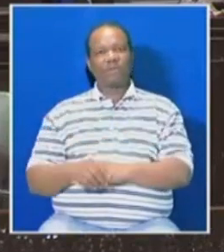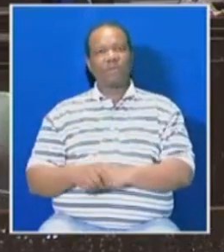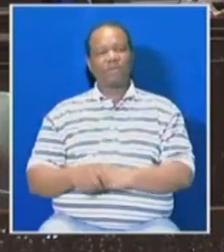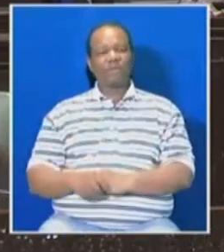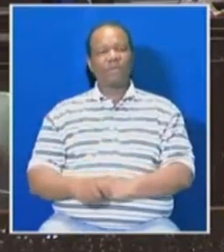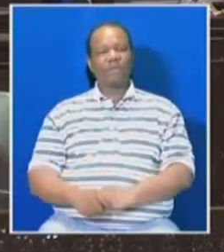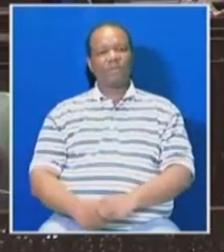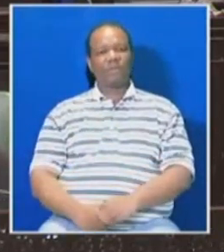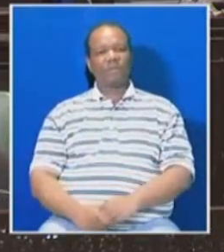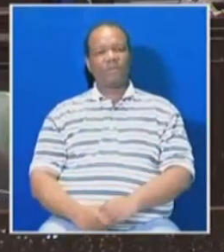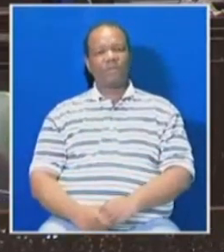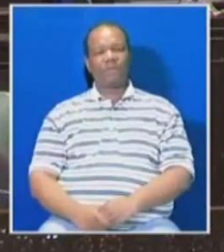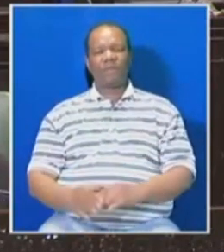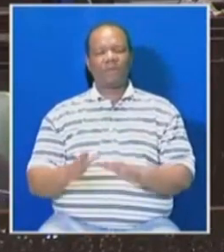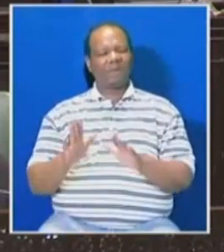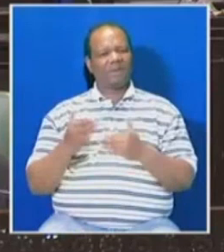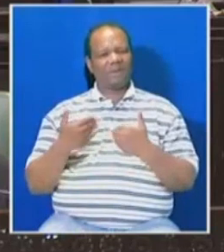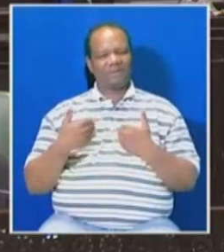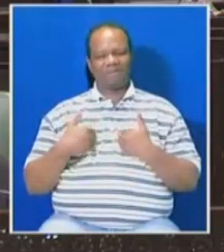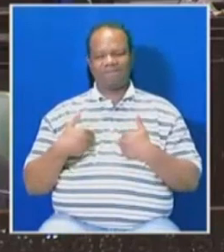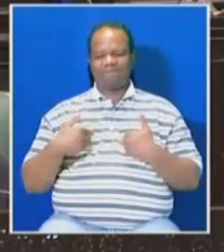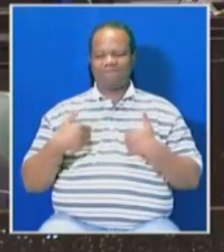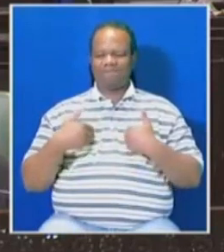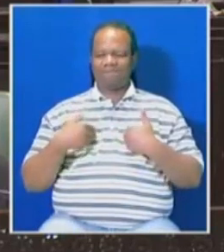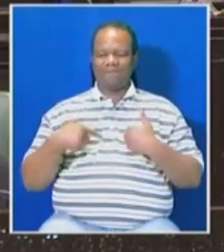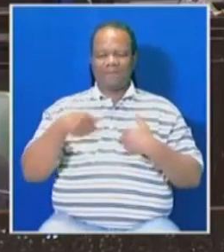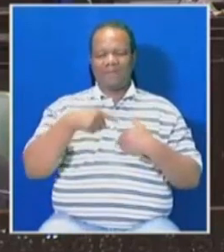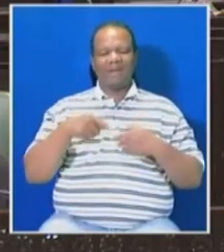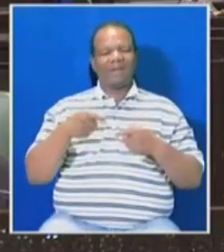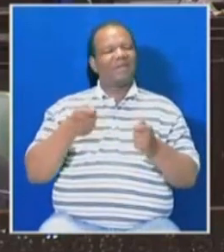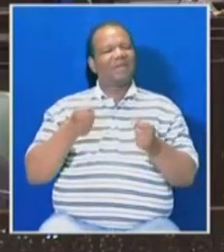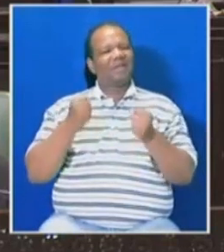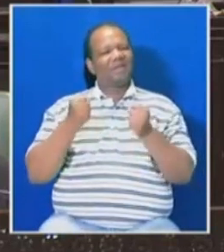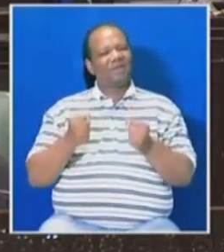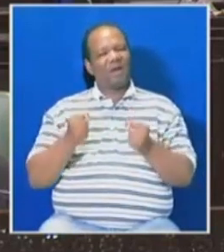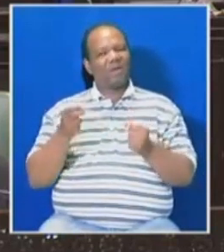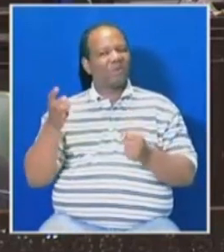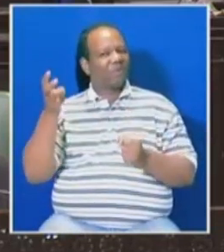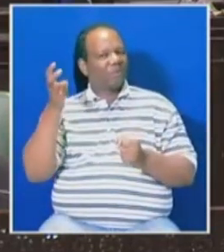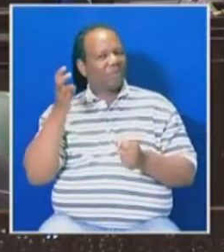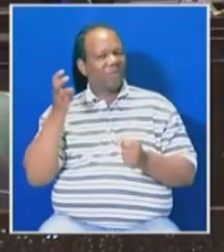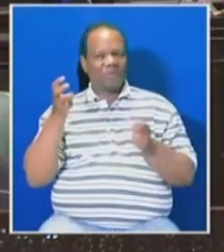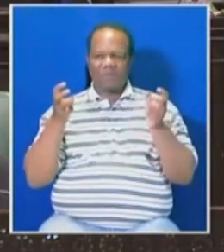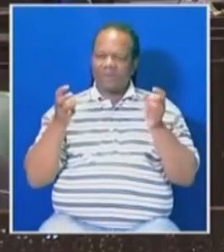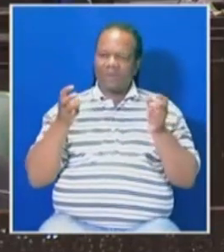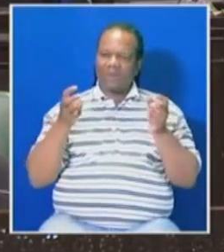know, you're making it difficult for us to be able to listen and be able to rule correctly.